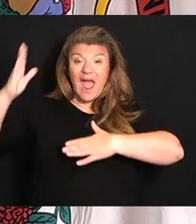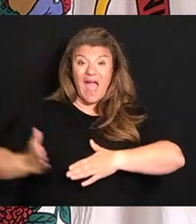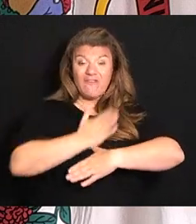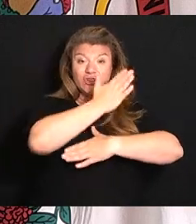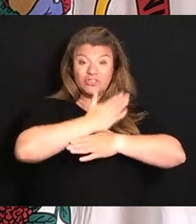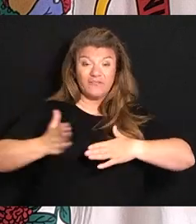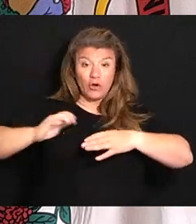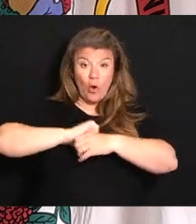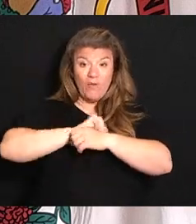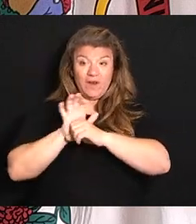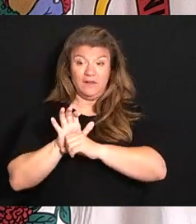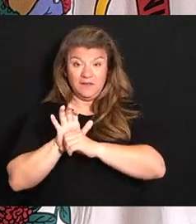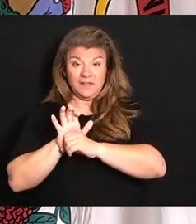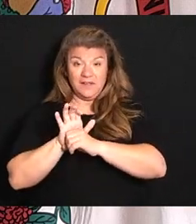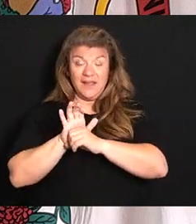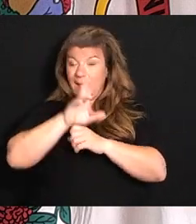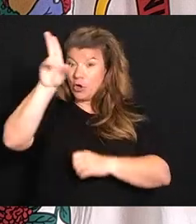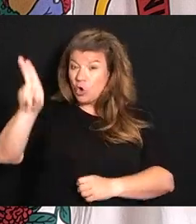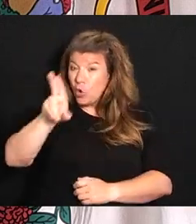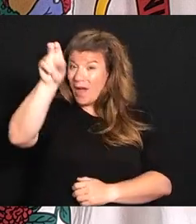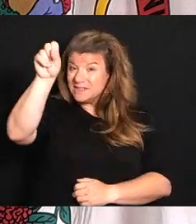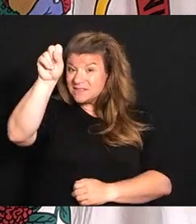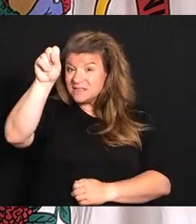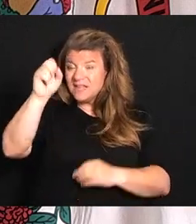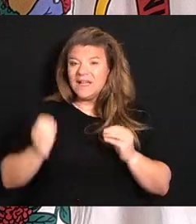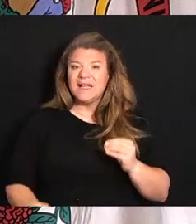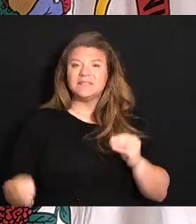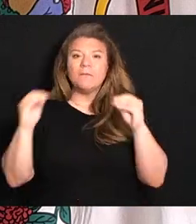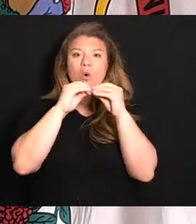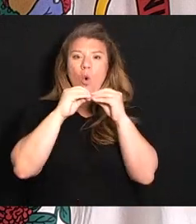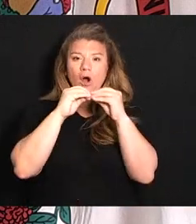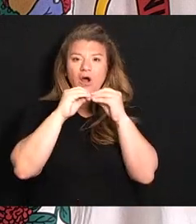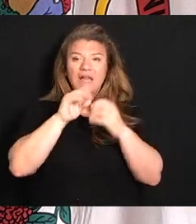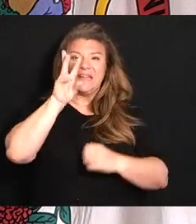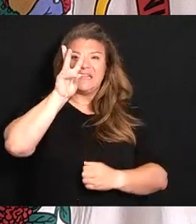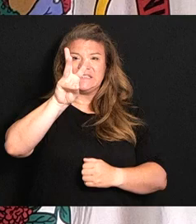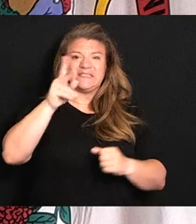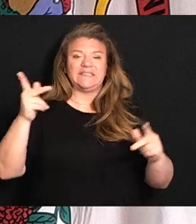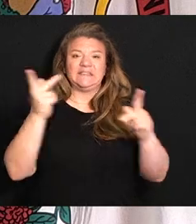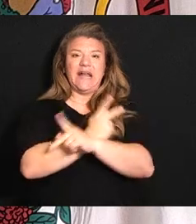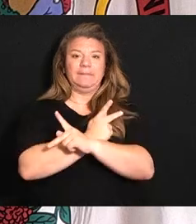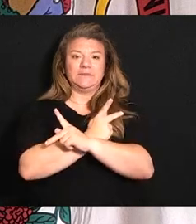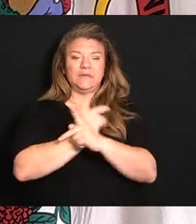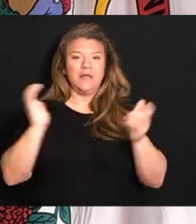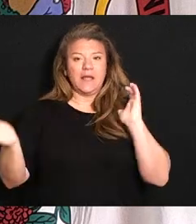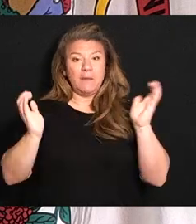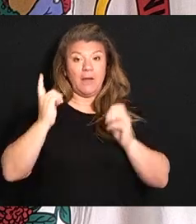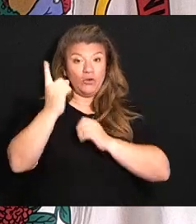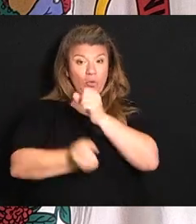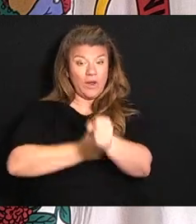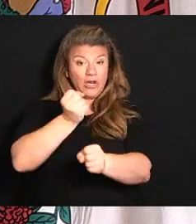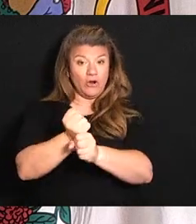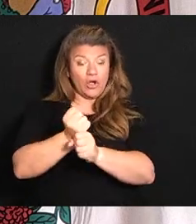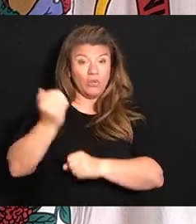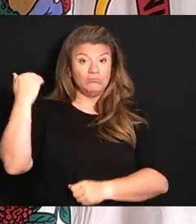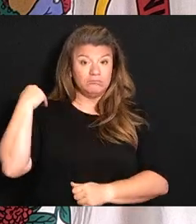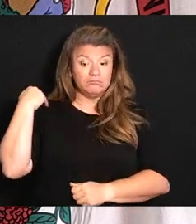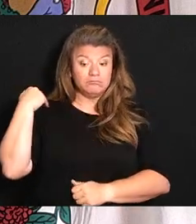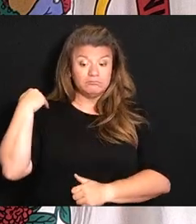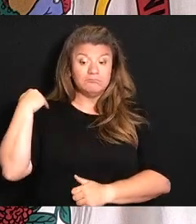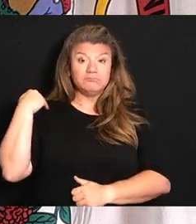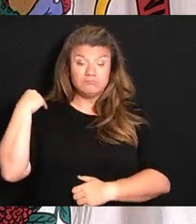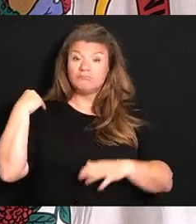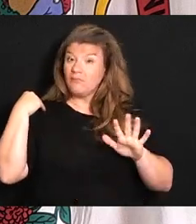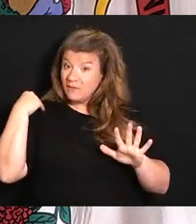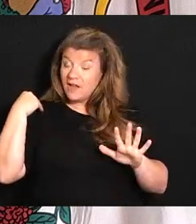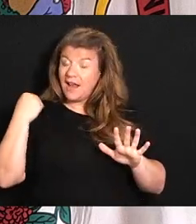cases in the U.S. are more than six times what they were a year ago. Like I said, the